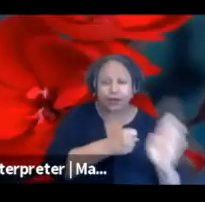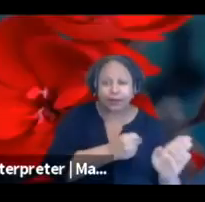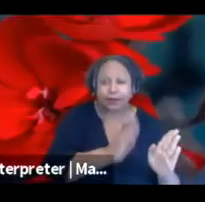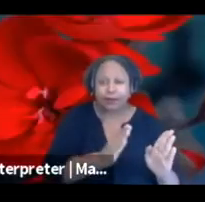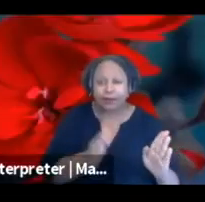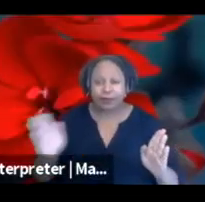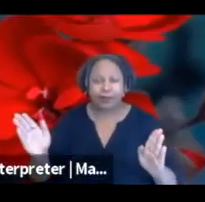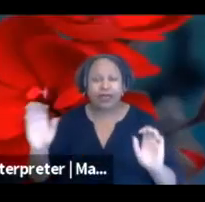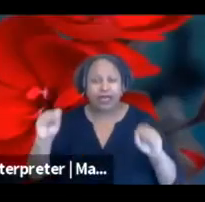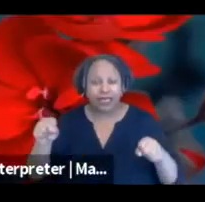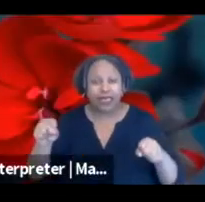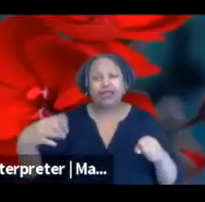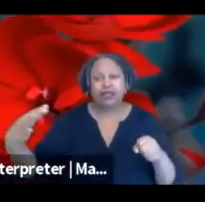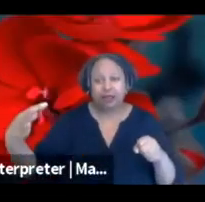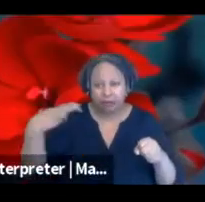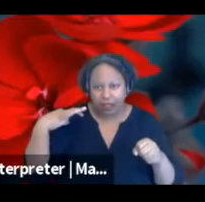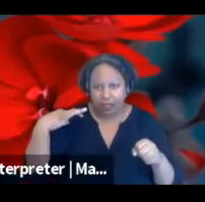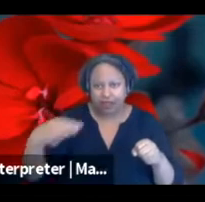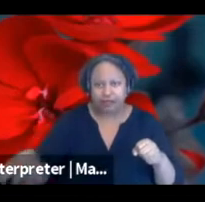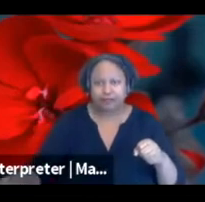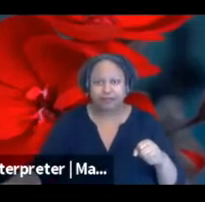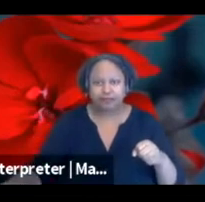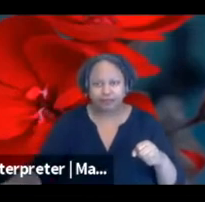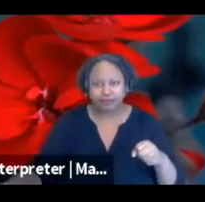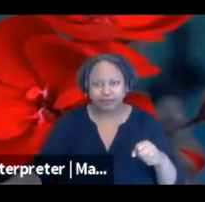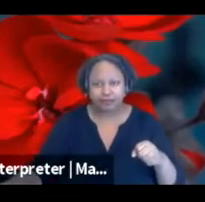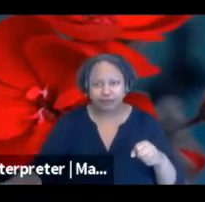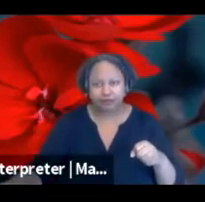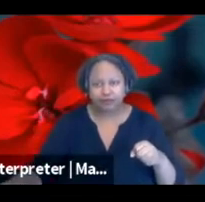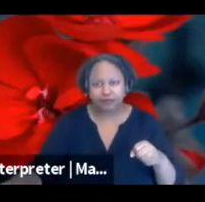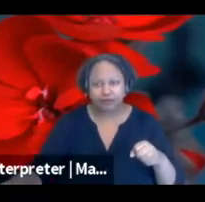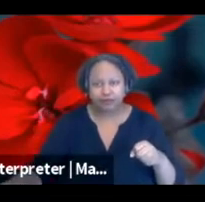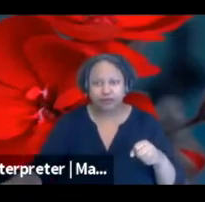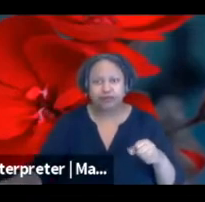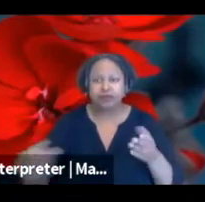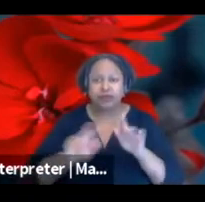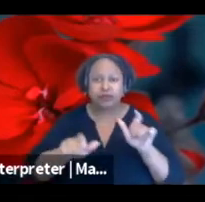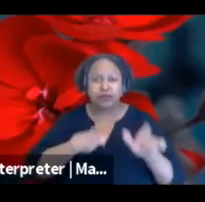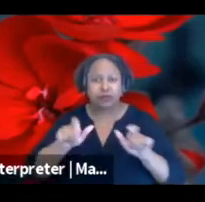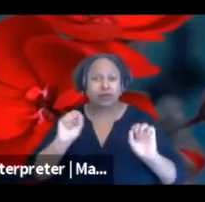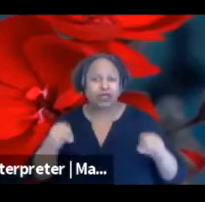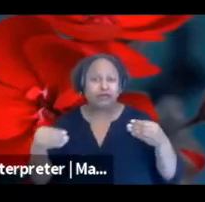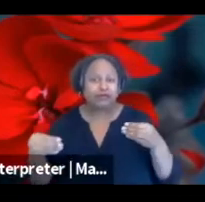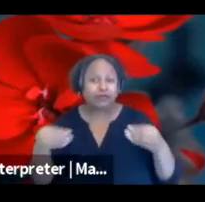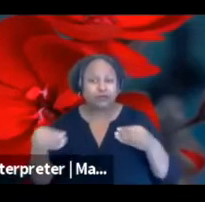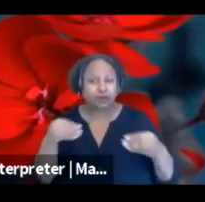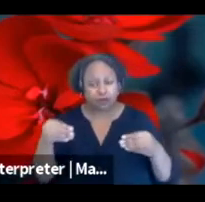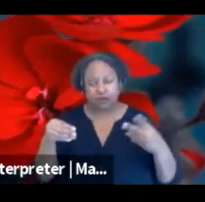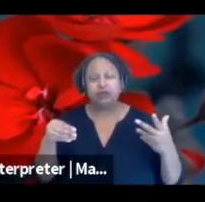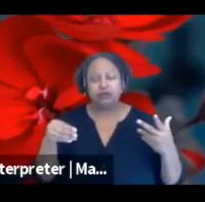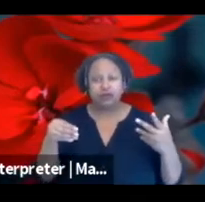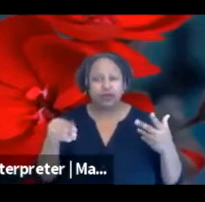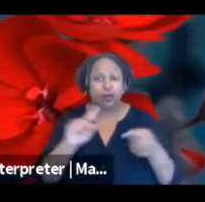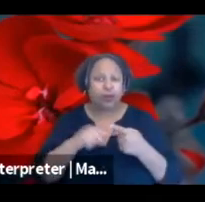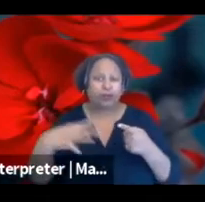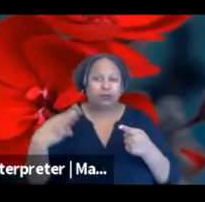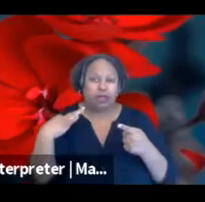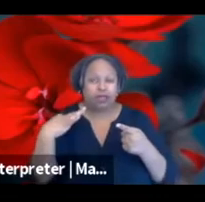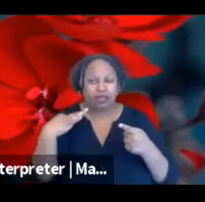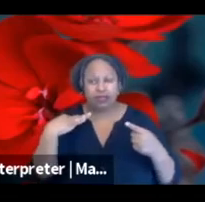applicants will be assessed so it allows people that flexibility and this was a consideration when it comes to